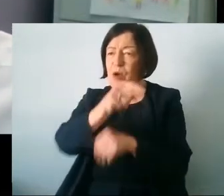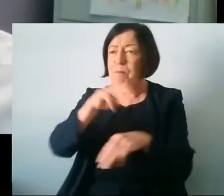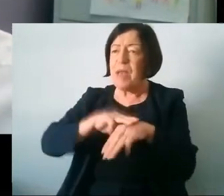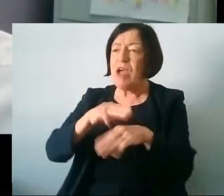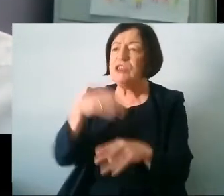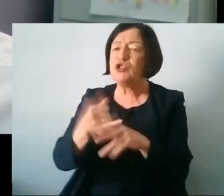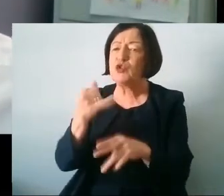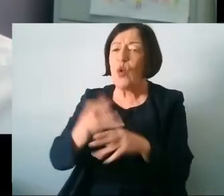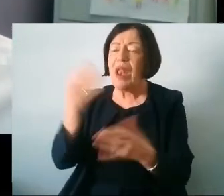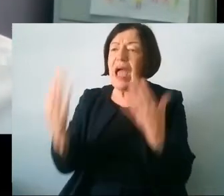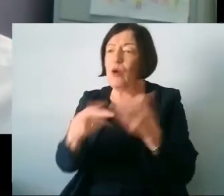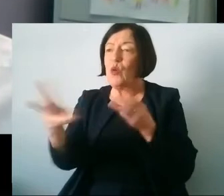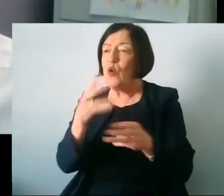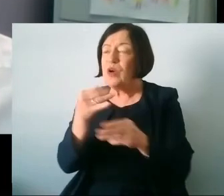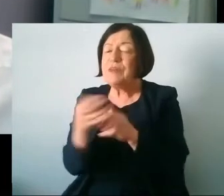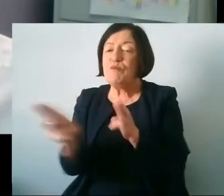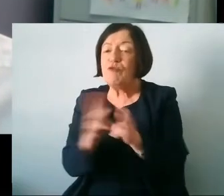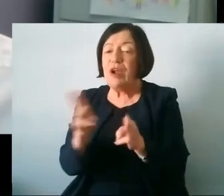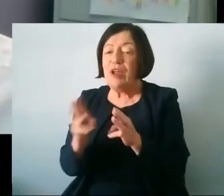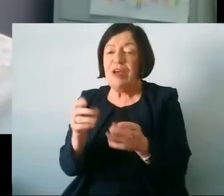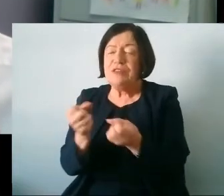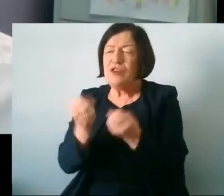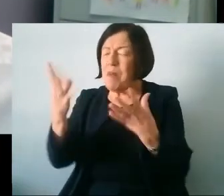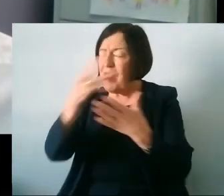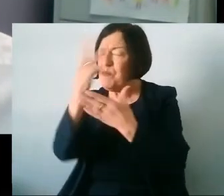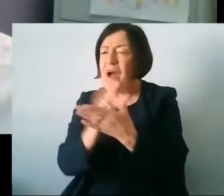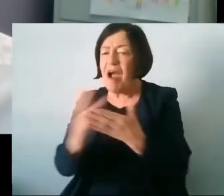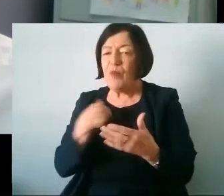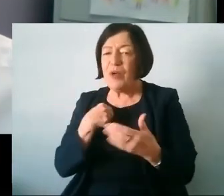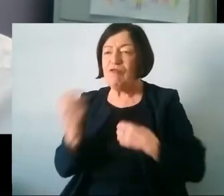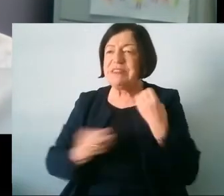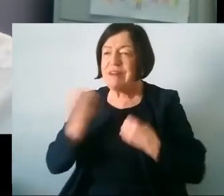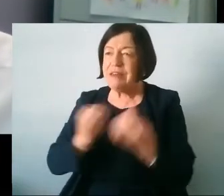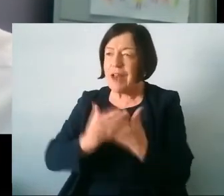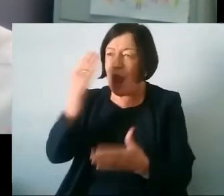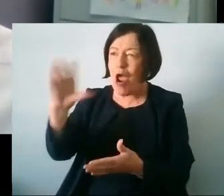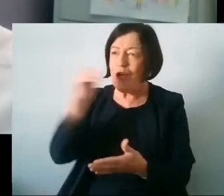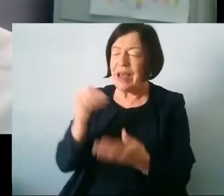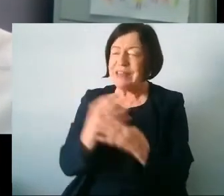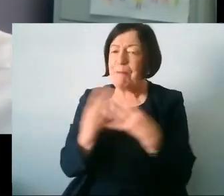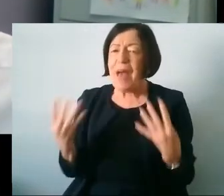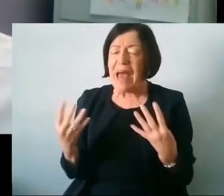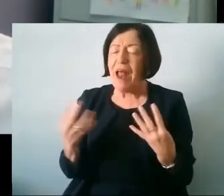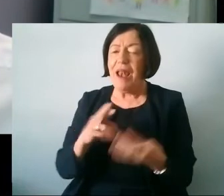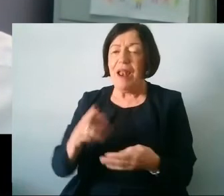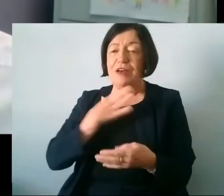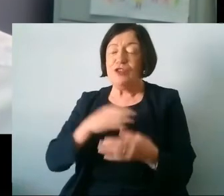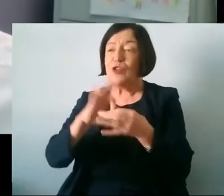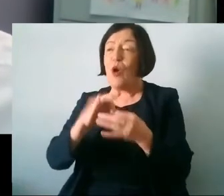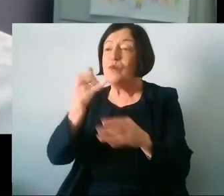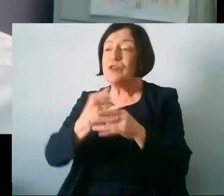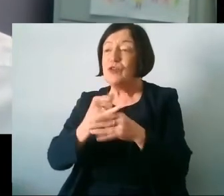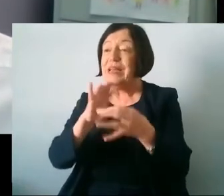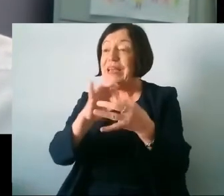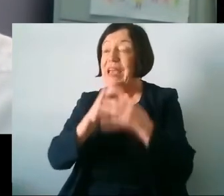how Daesh works in practice because there are so many elements that we were excited to learn about as a panel not least the home school community liaison